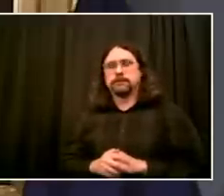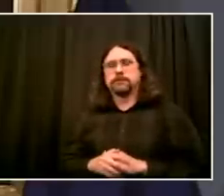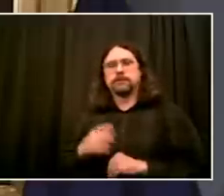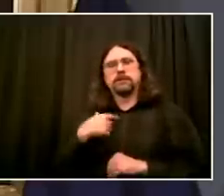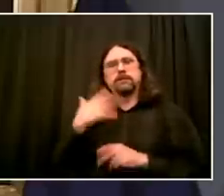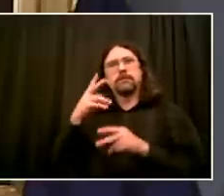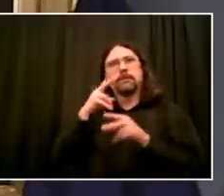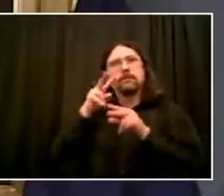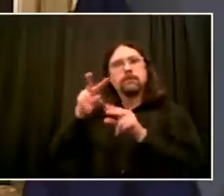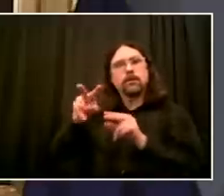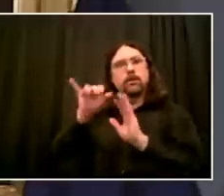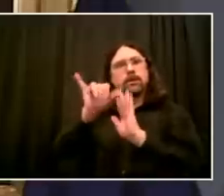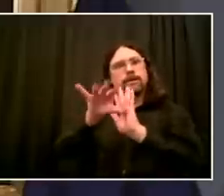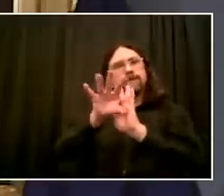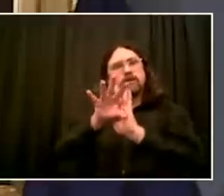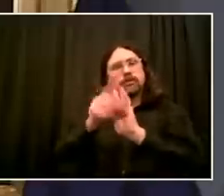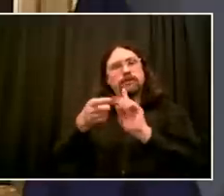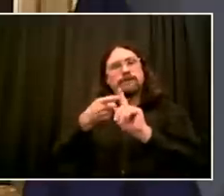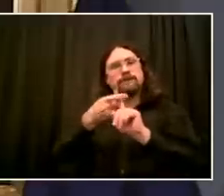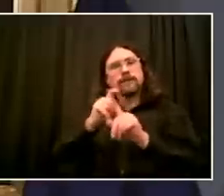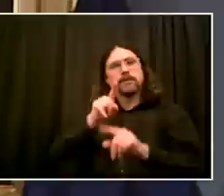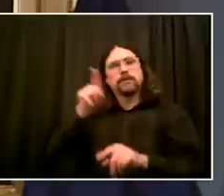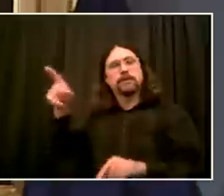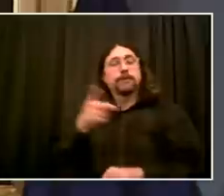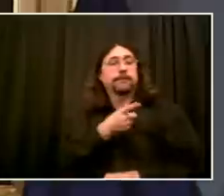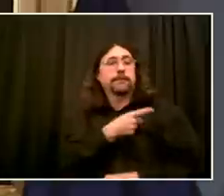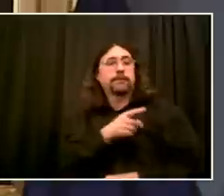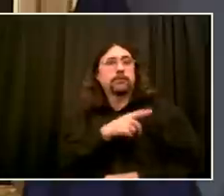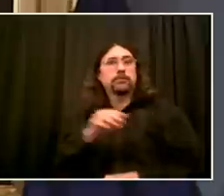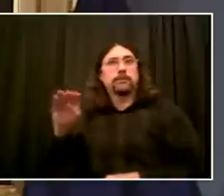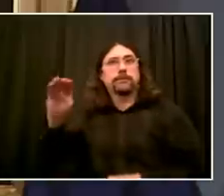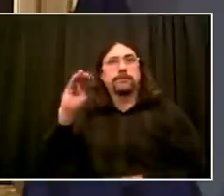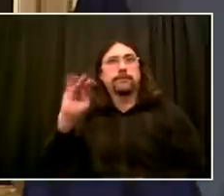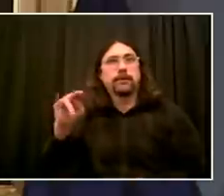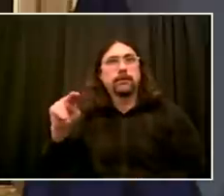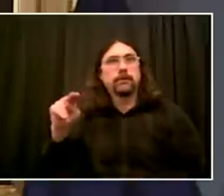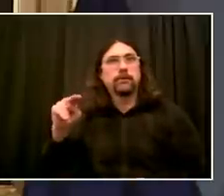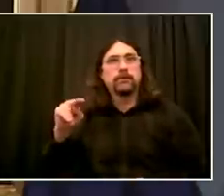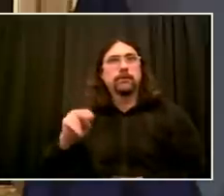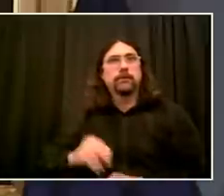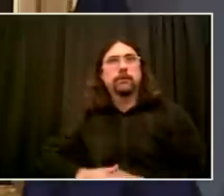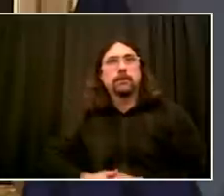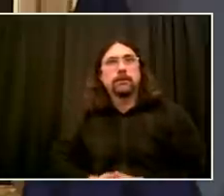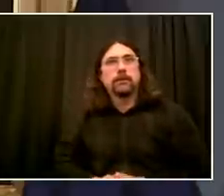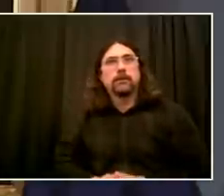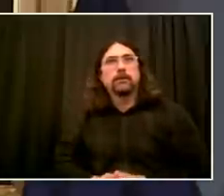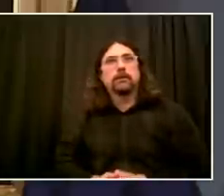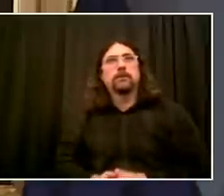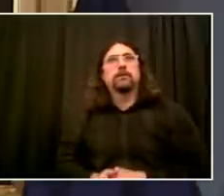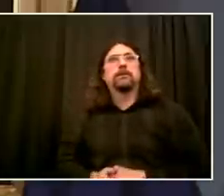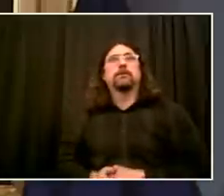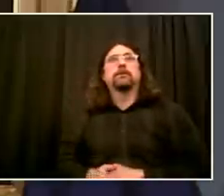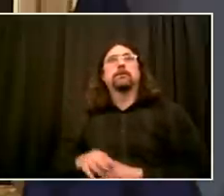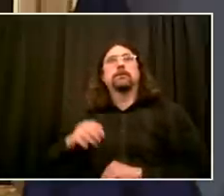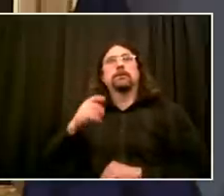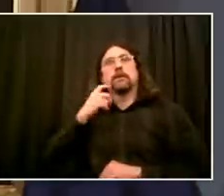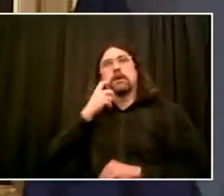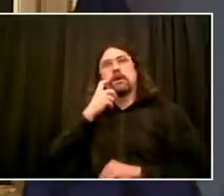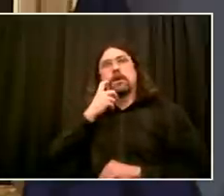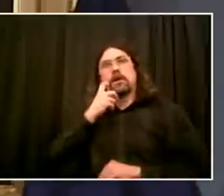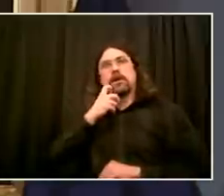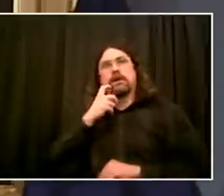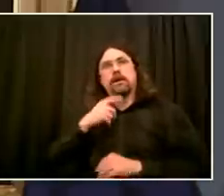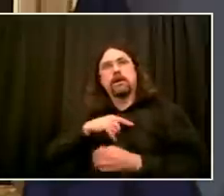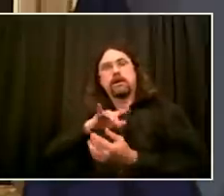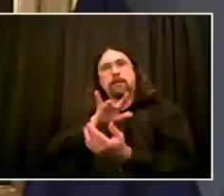across this country, police officers throughout this department, colleagues in law enforcement and not, you